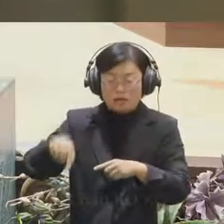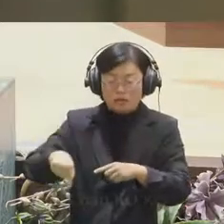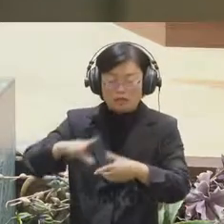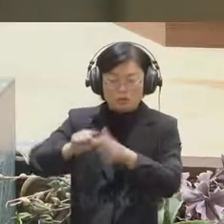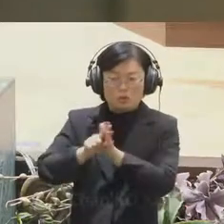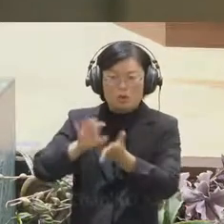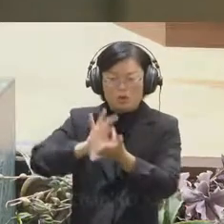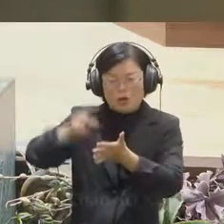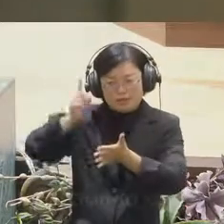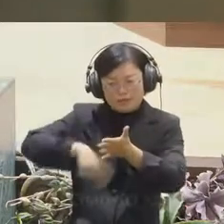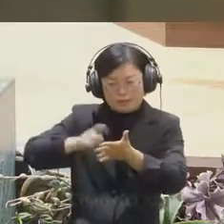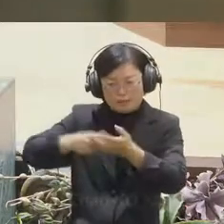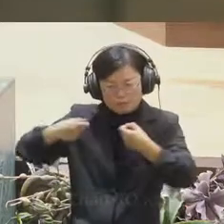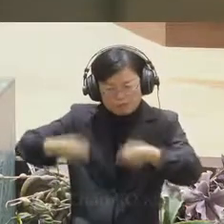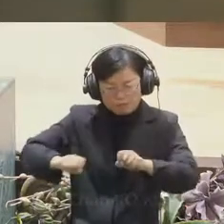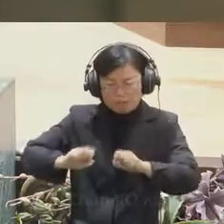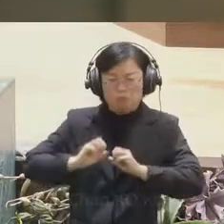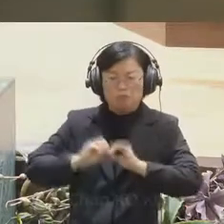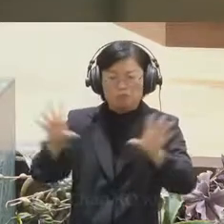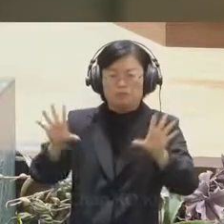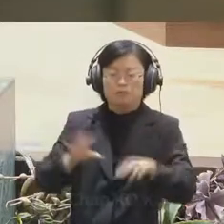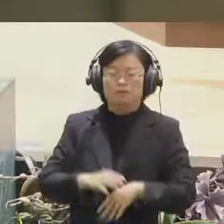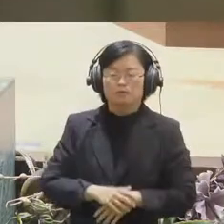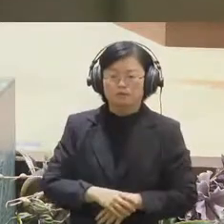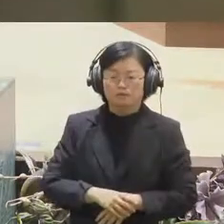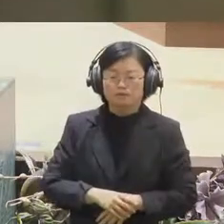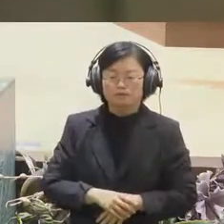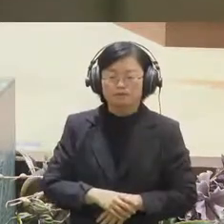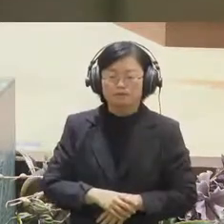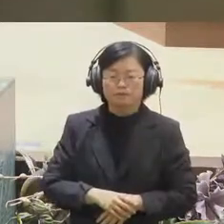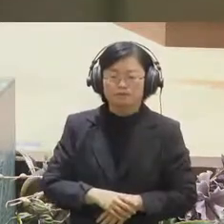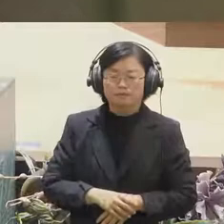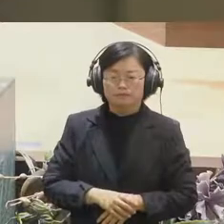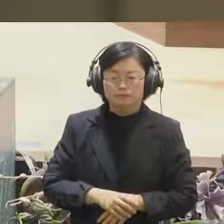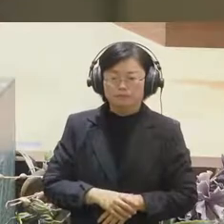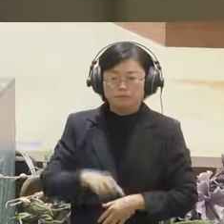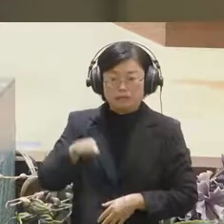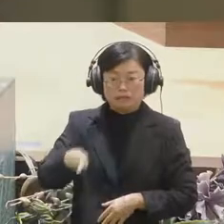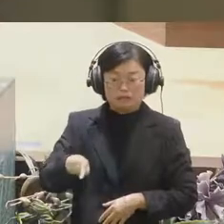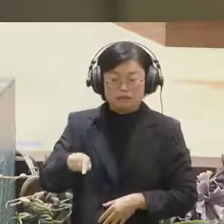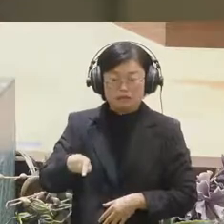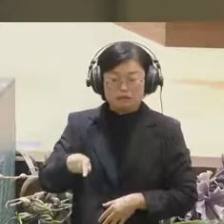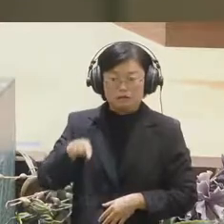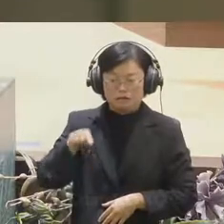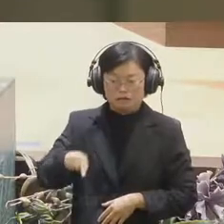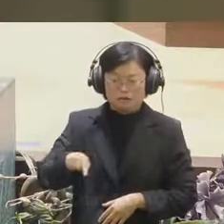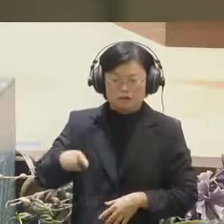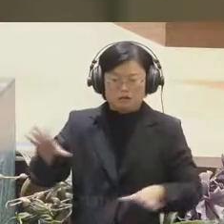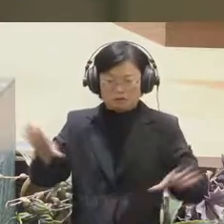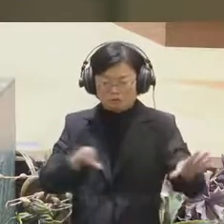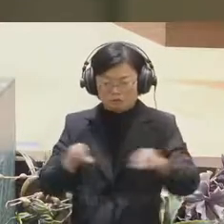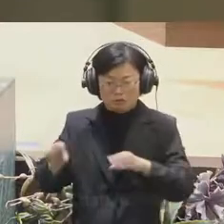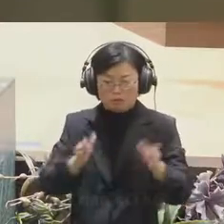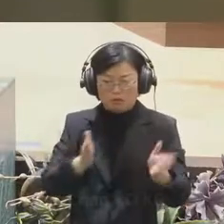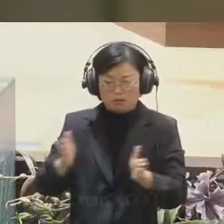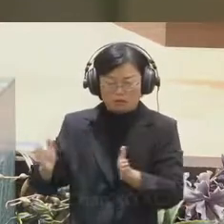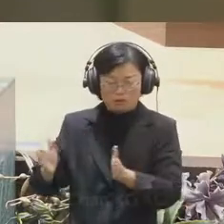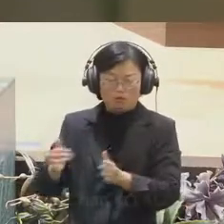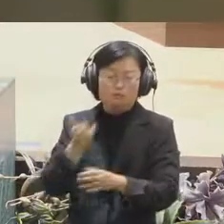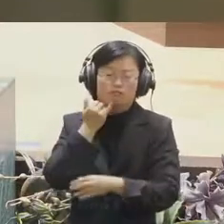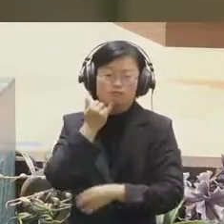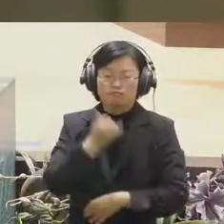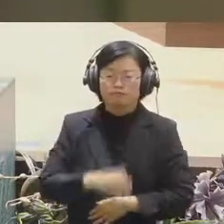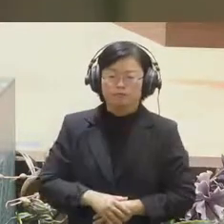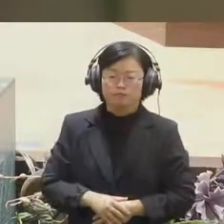monitoring toolsbut choosing that in the healthcare settingI haven't seen manyby learning